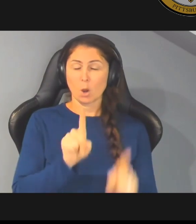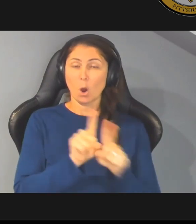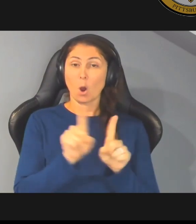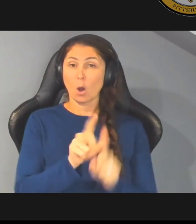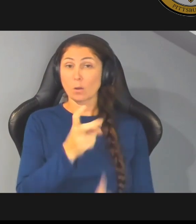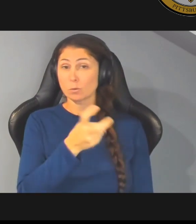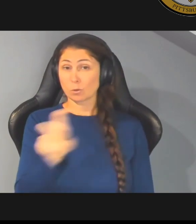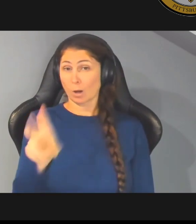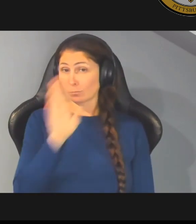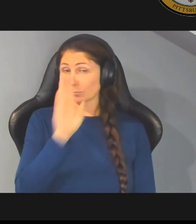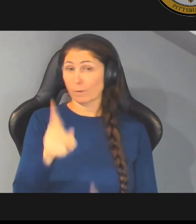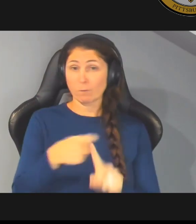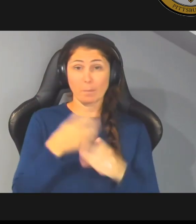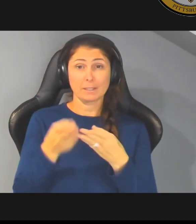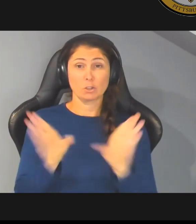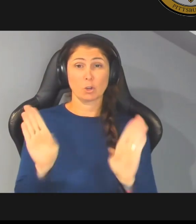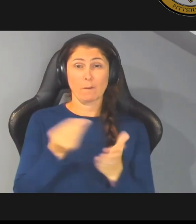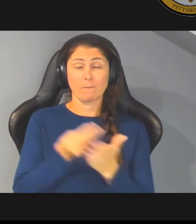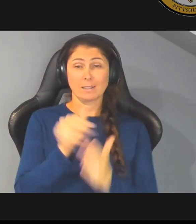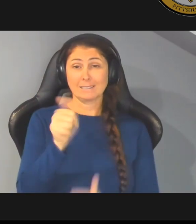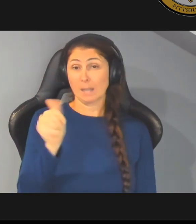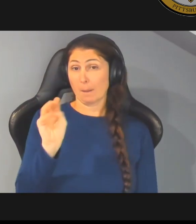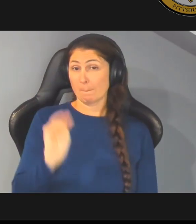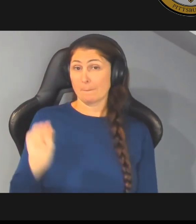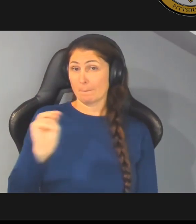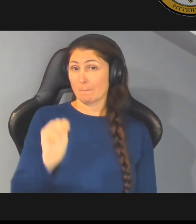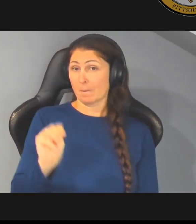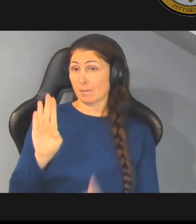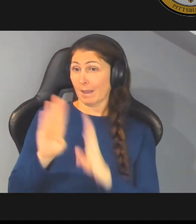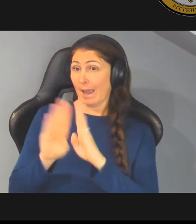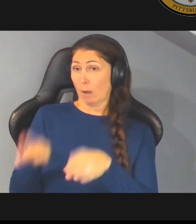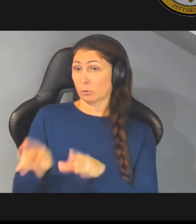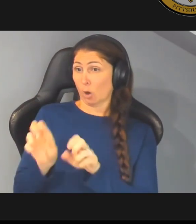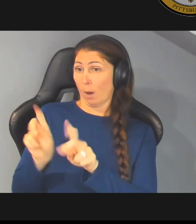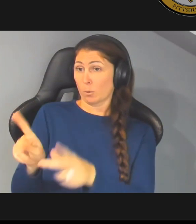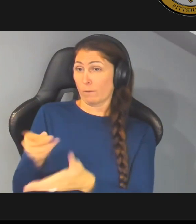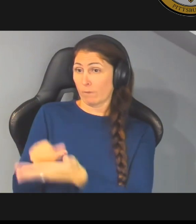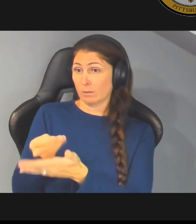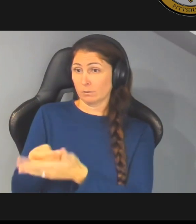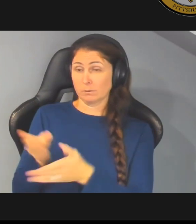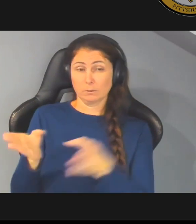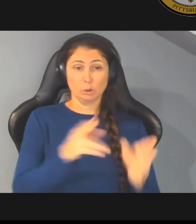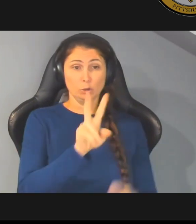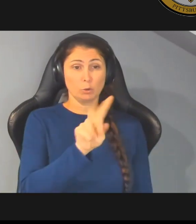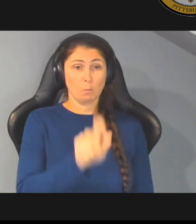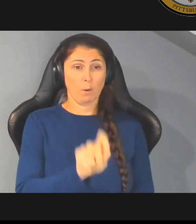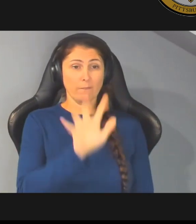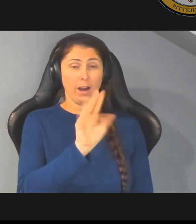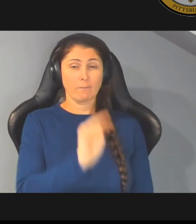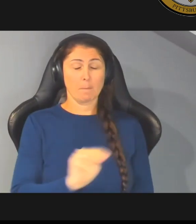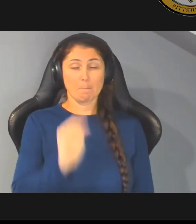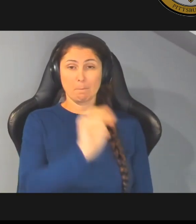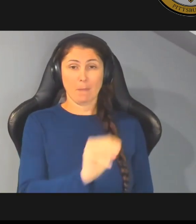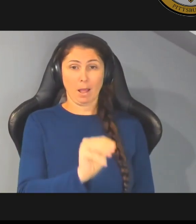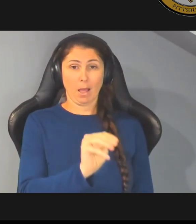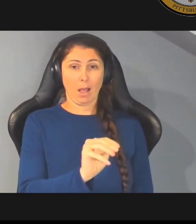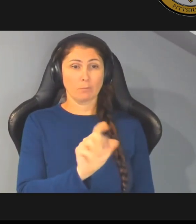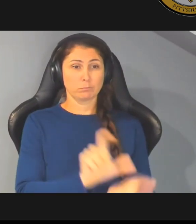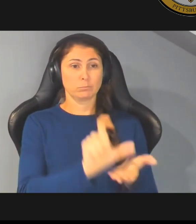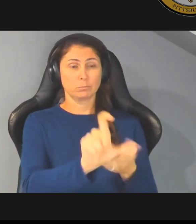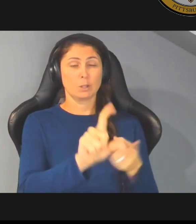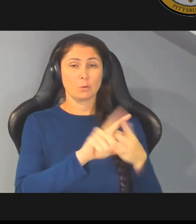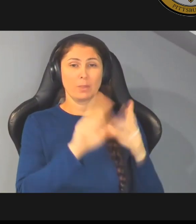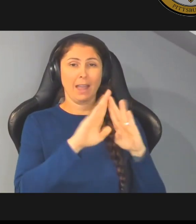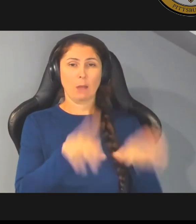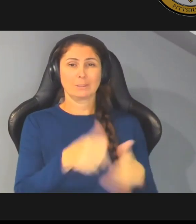out of the general fund with 10 million going to the housing opportunity fund and 2.5 million dollars going towards the housing assistant bond